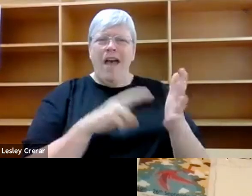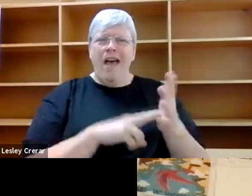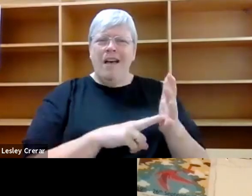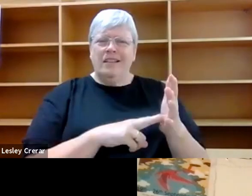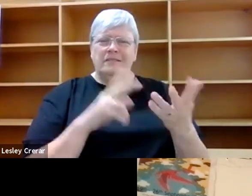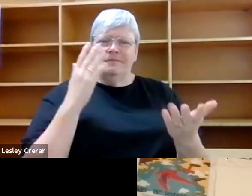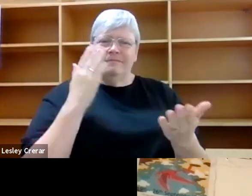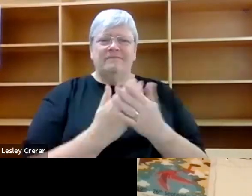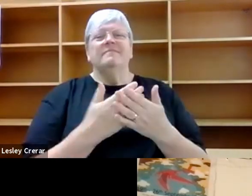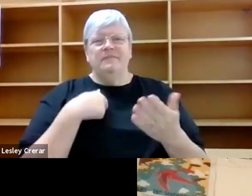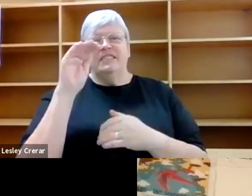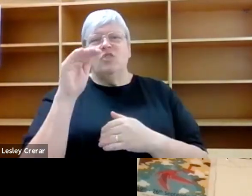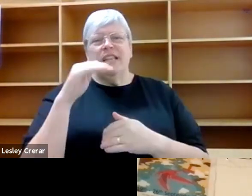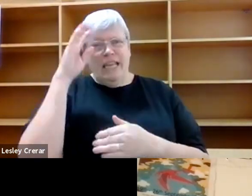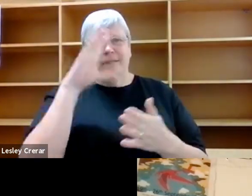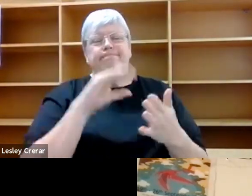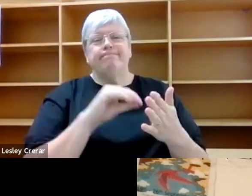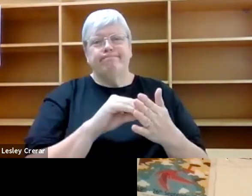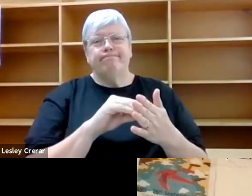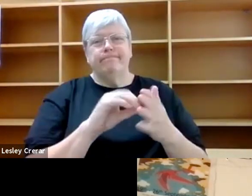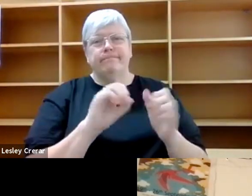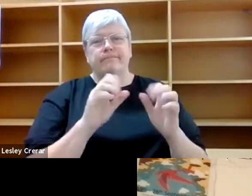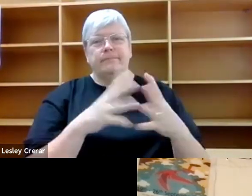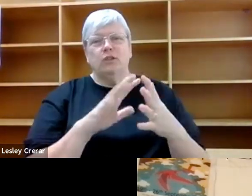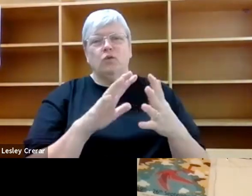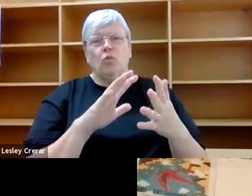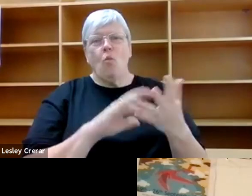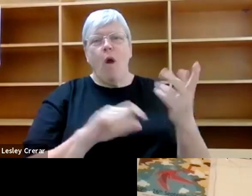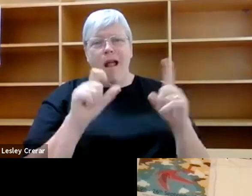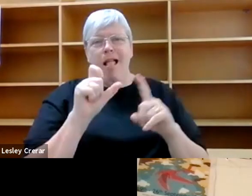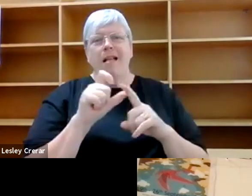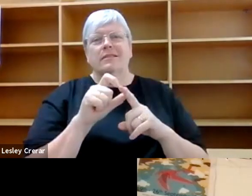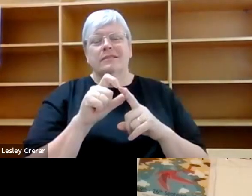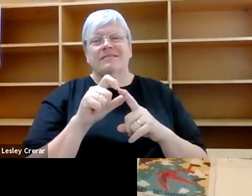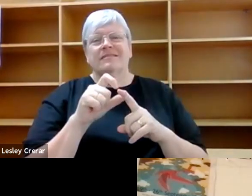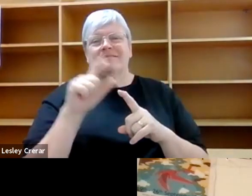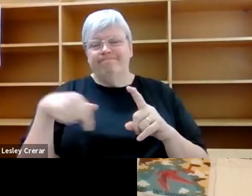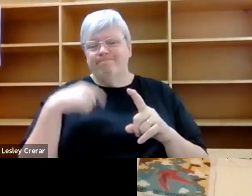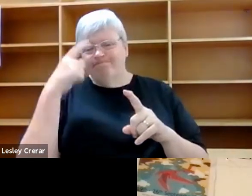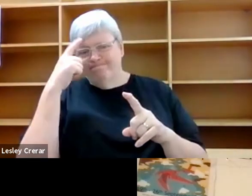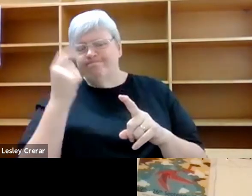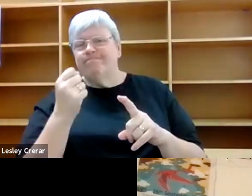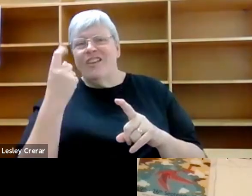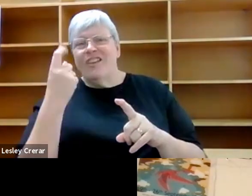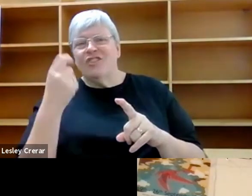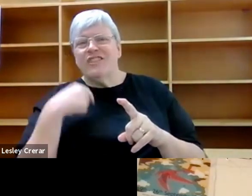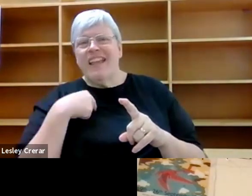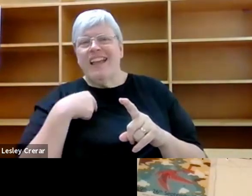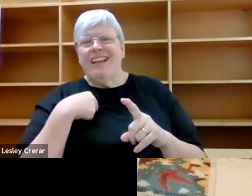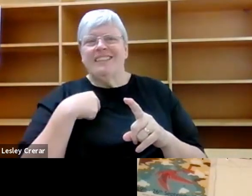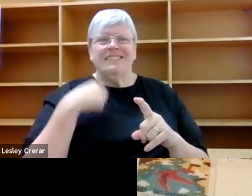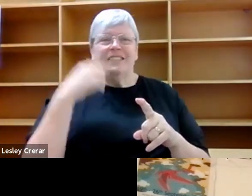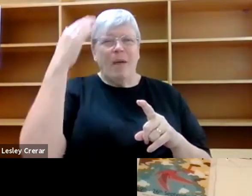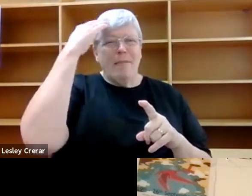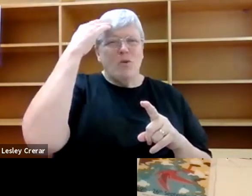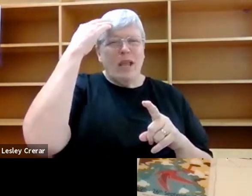experiencing the world so that I can understand it in a way that is not just with my brain, but also with my